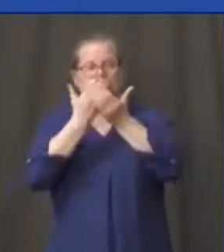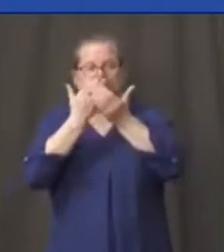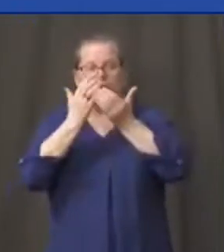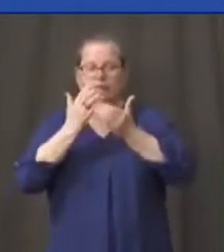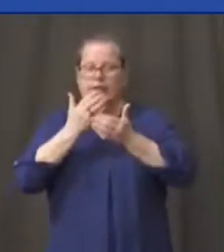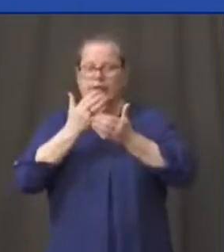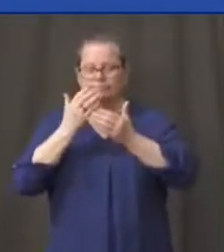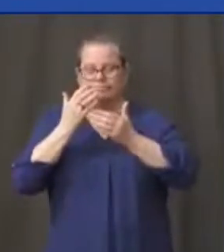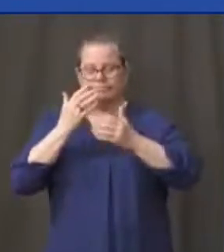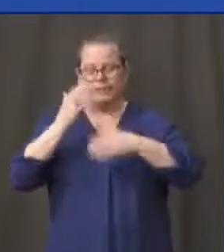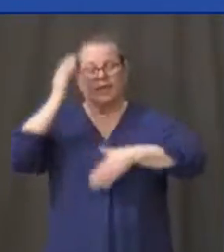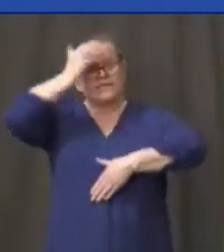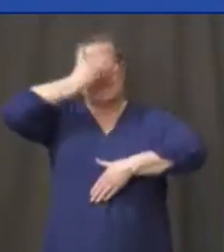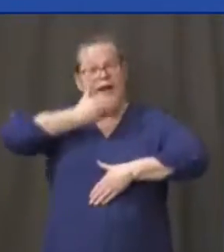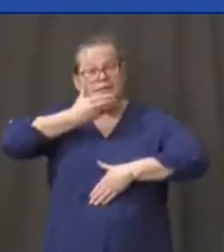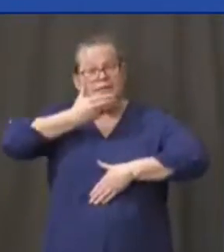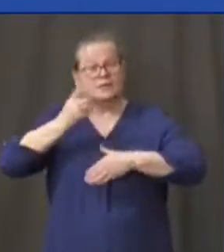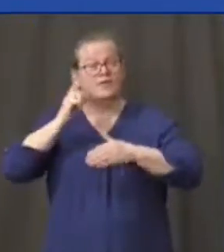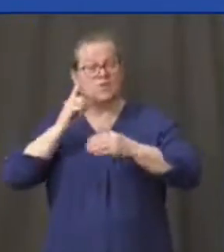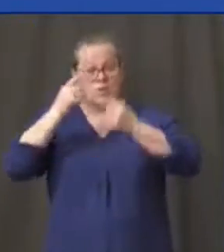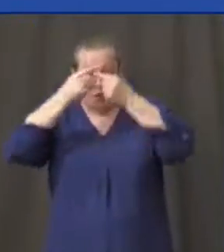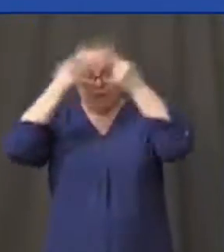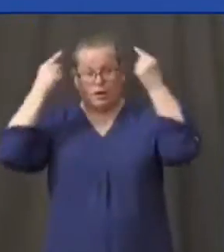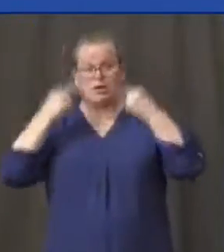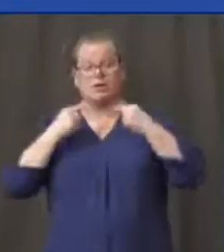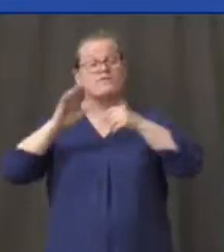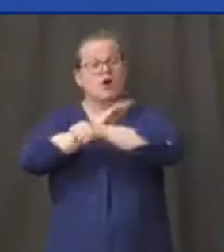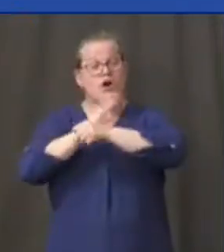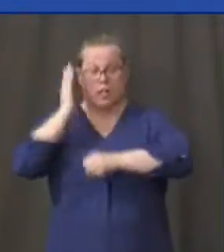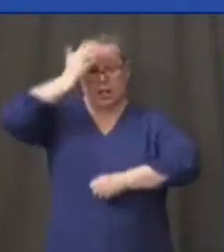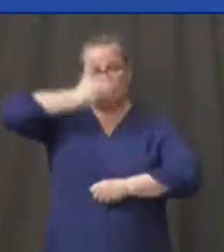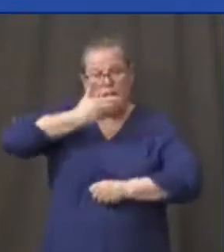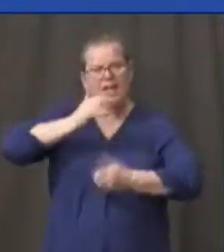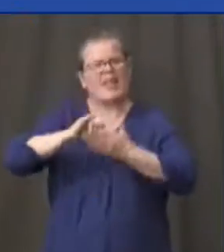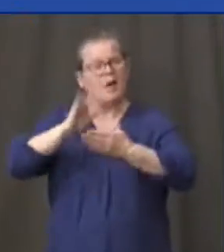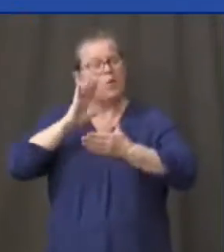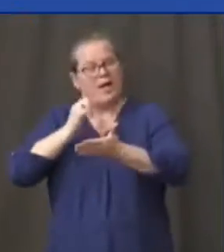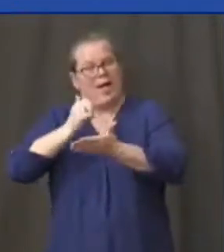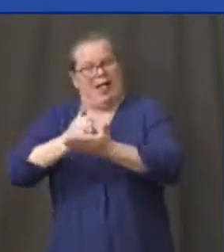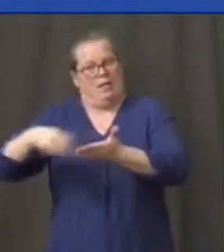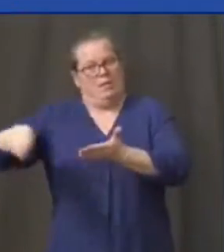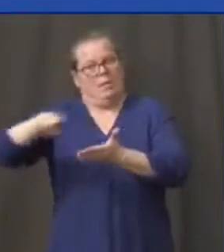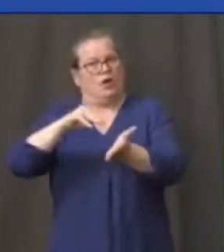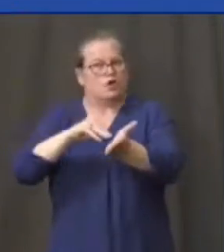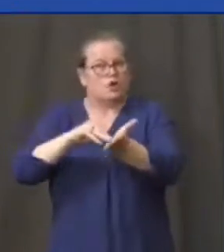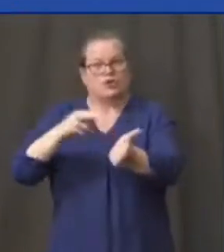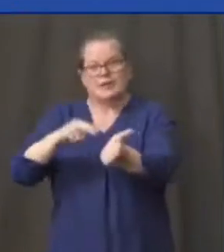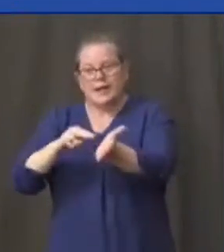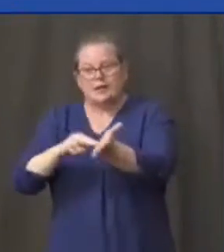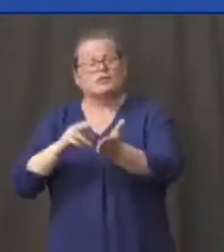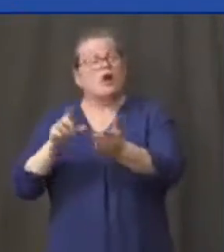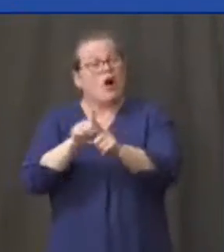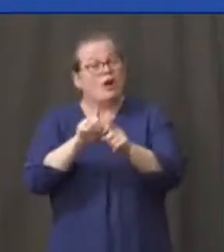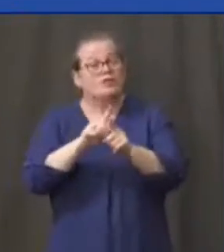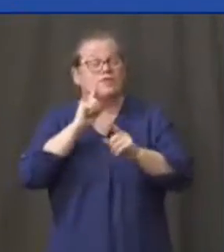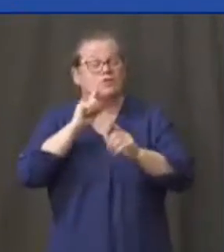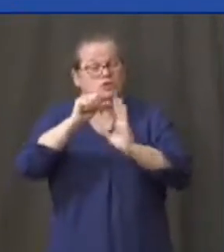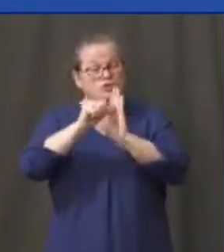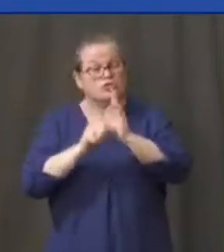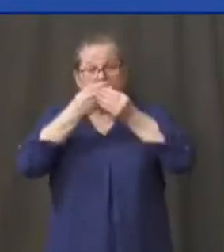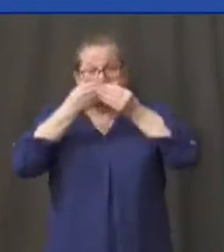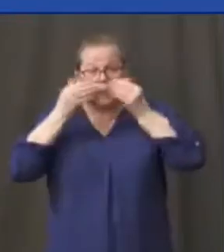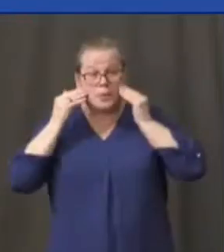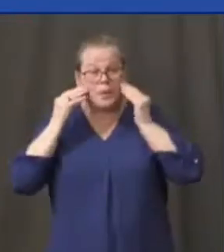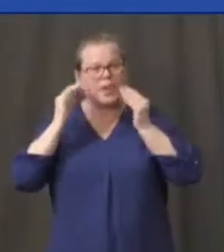additional protection for our frontline health care workers and then more beyond that. Surgical masks. You know how desperately we need surgical